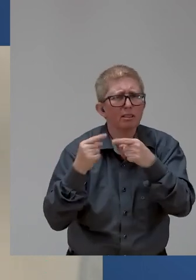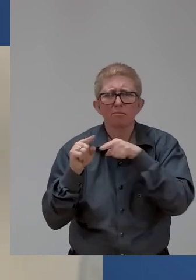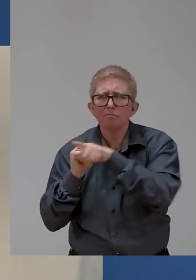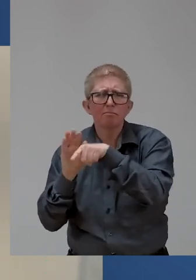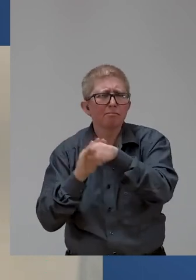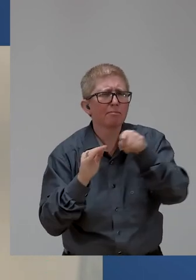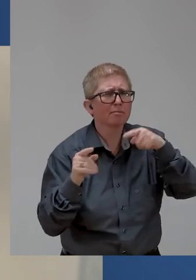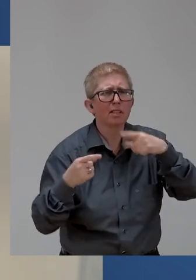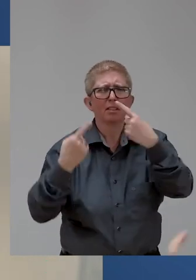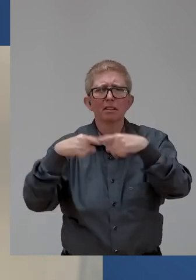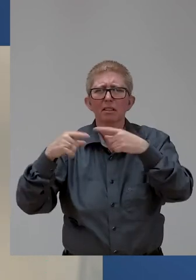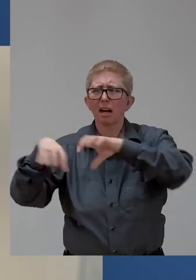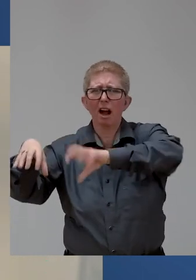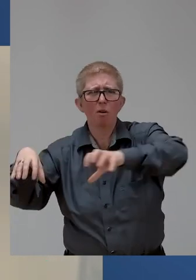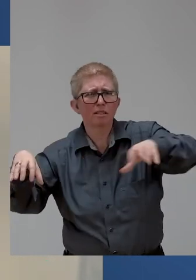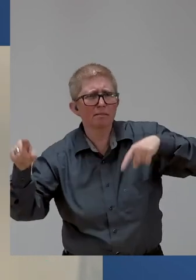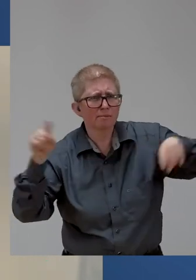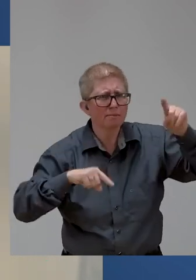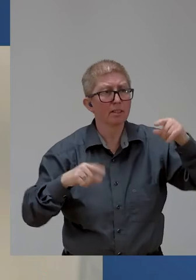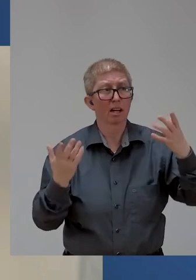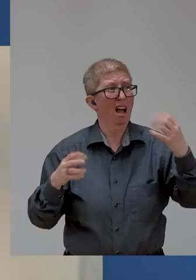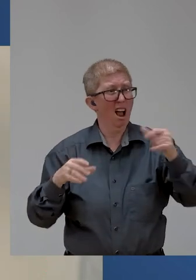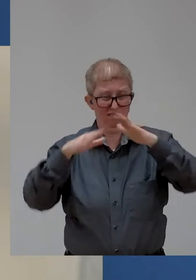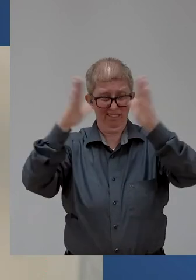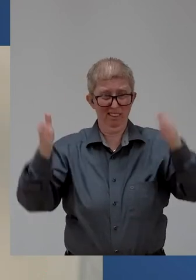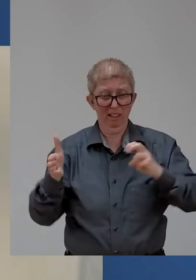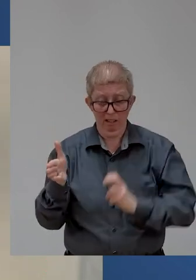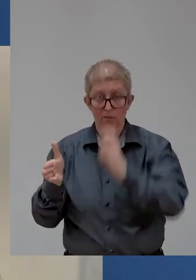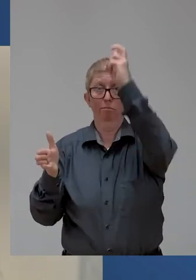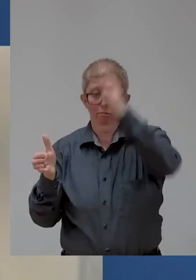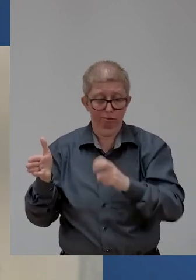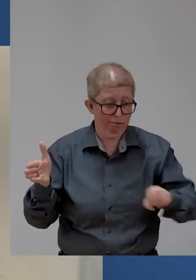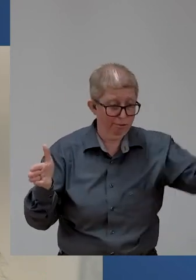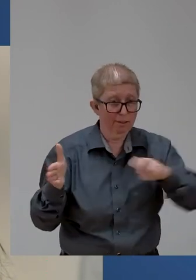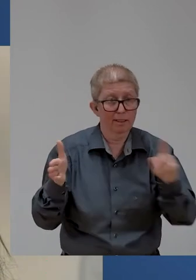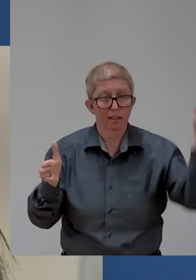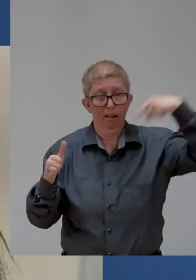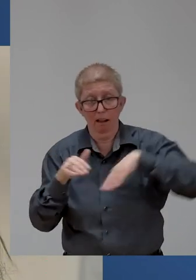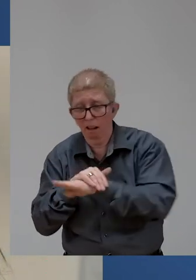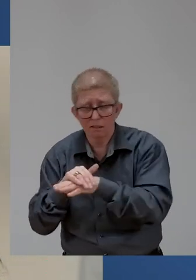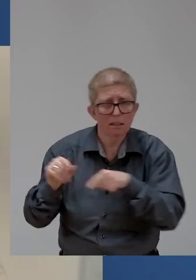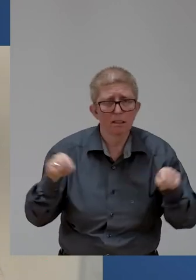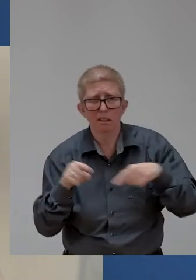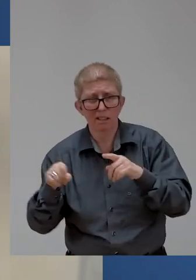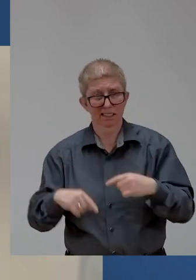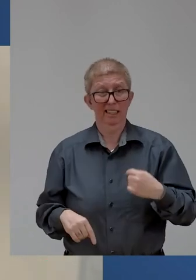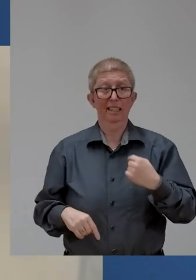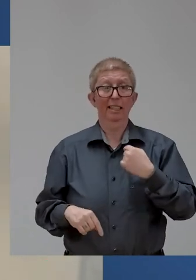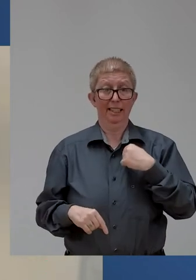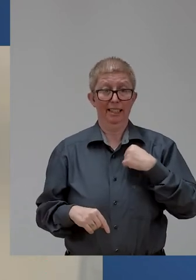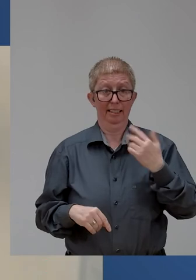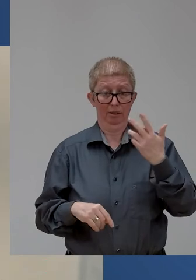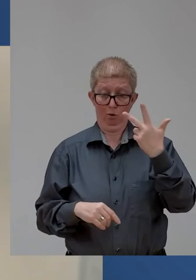parts of the UN building. Even after more than three years here, whenever I'm in the building, I have at least one encounter